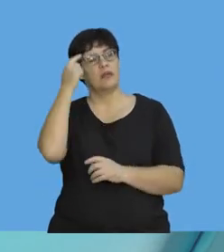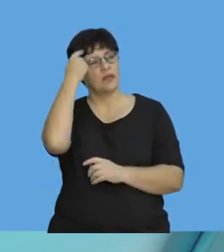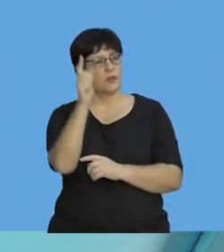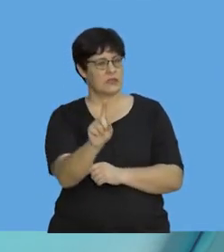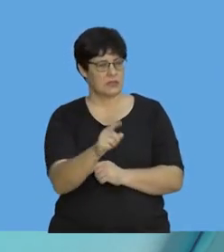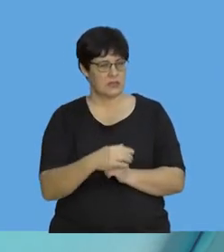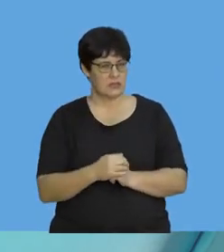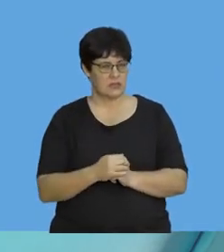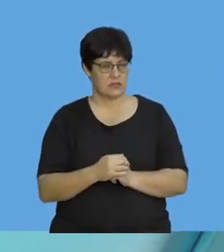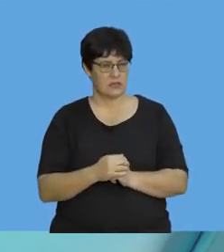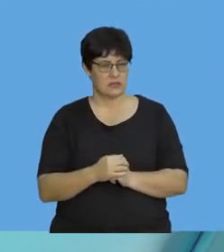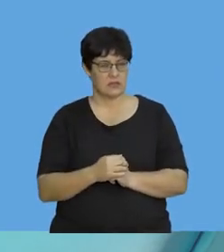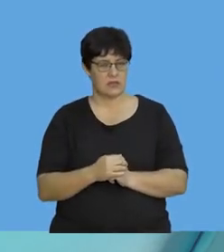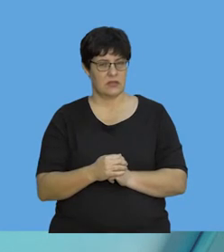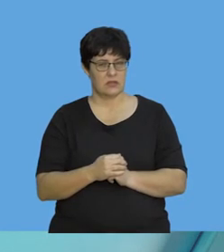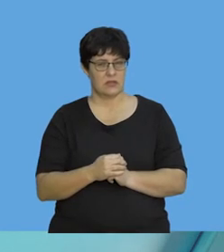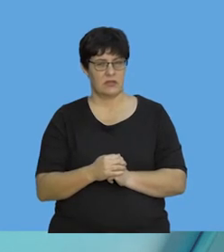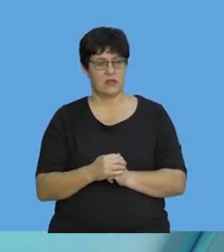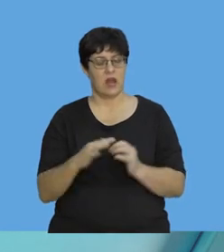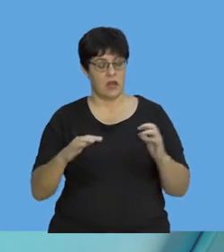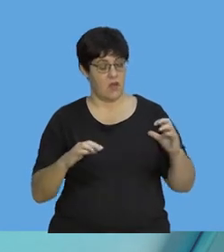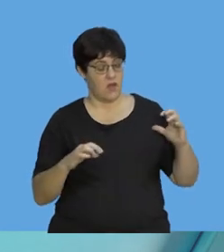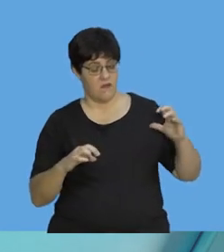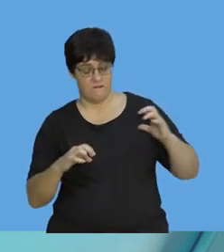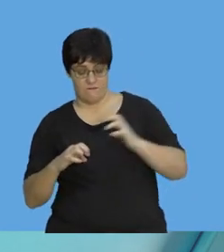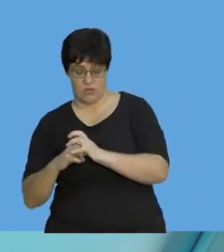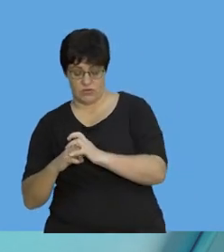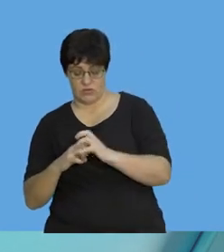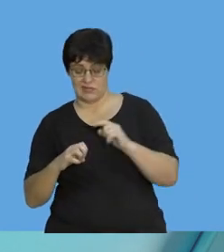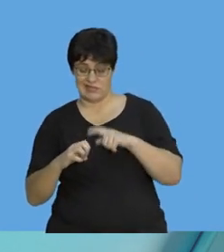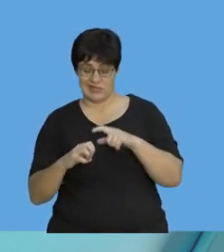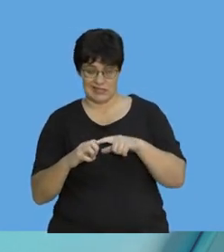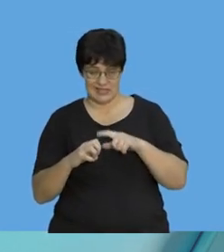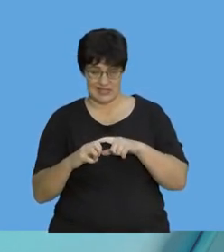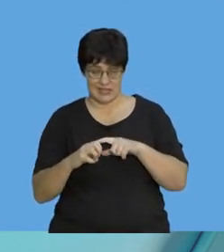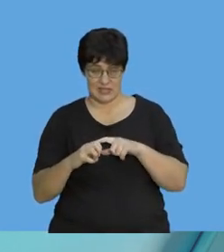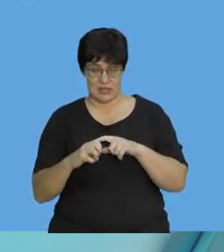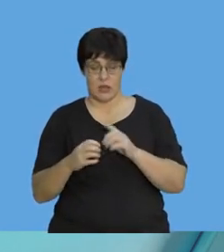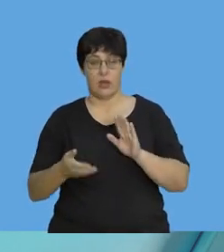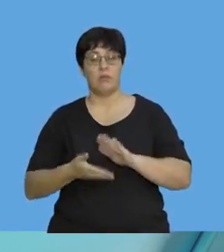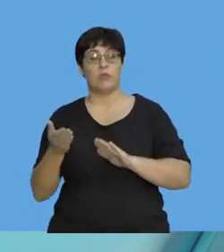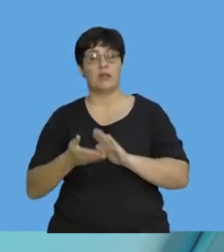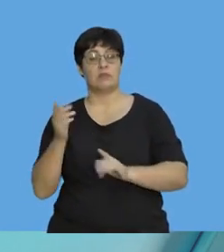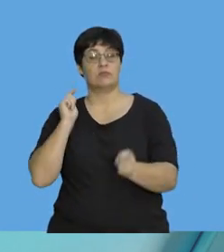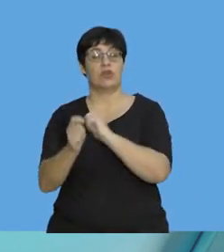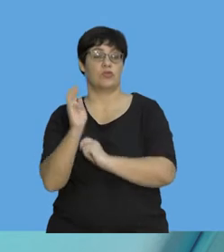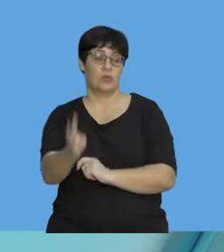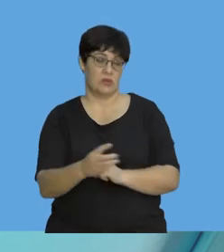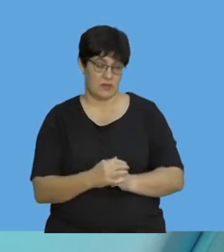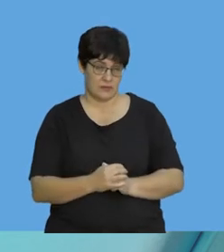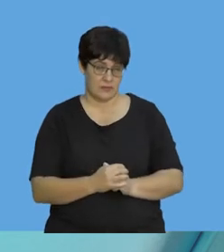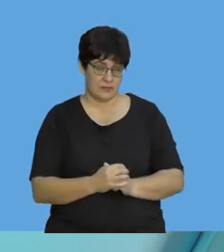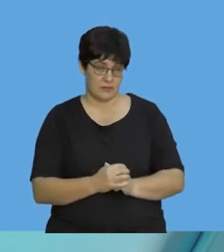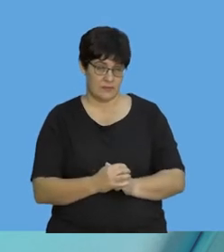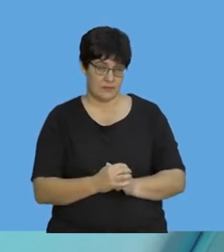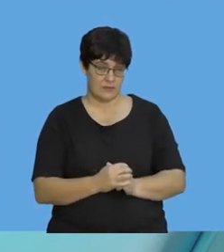when a force acts on an object, the object's momentum will change.